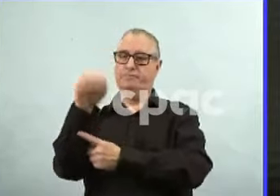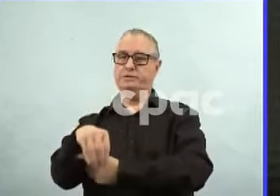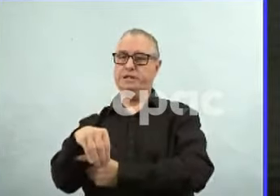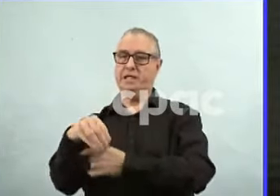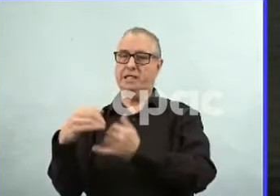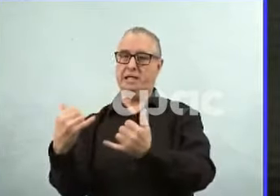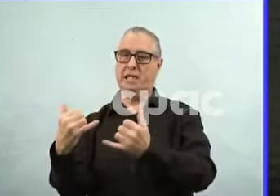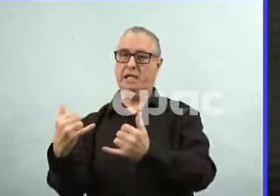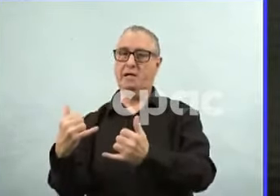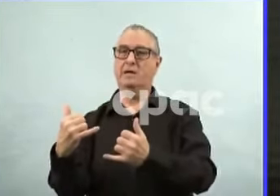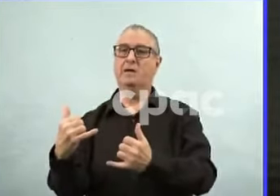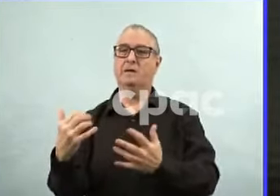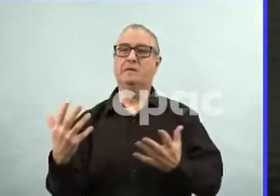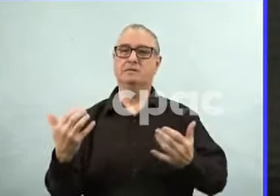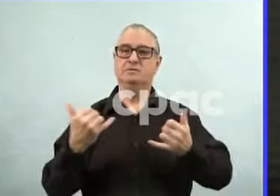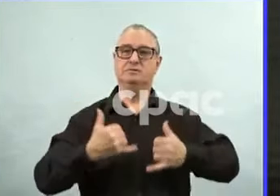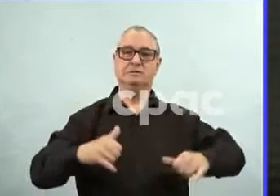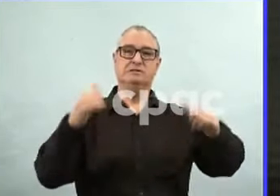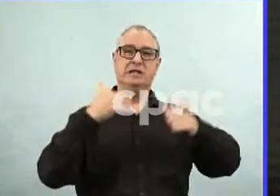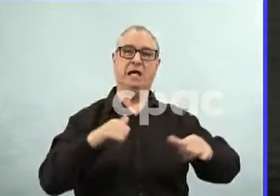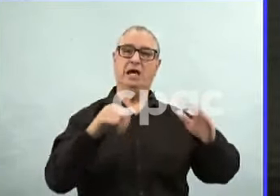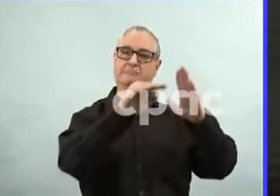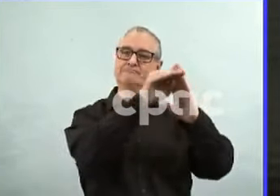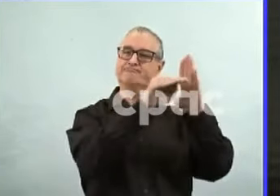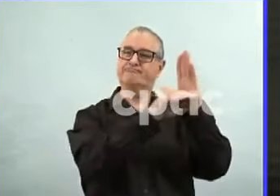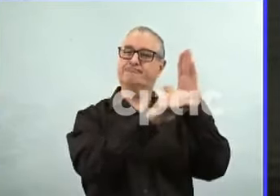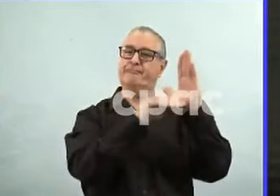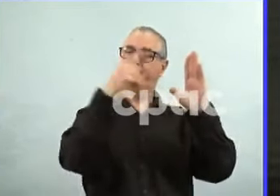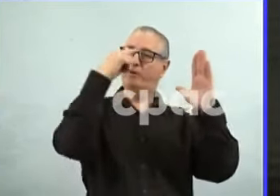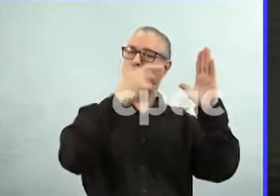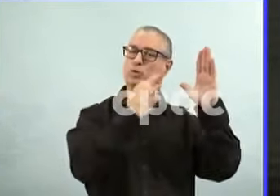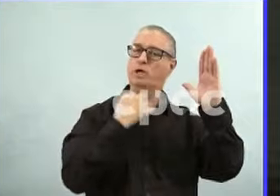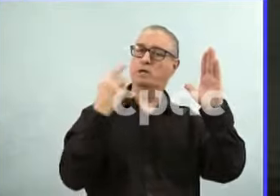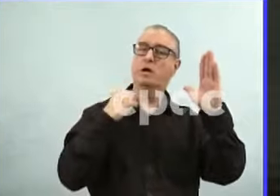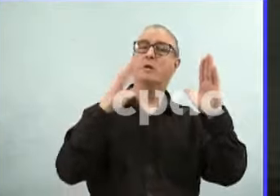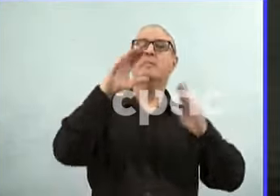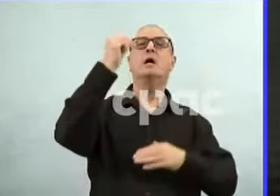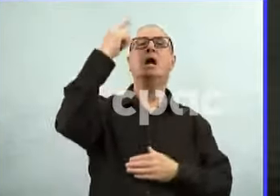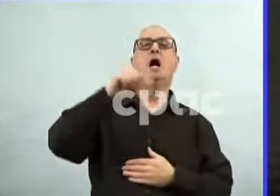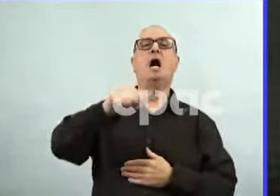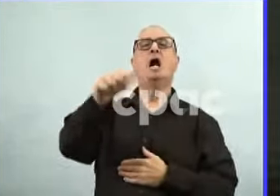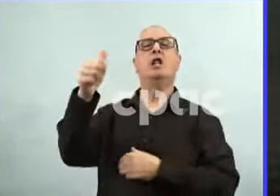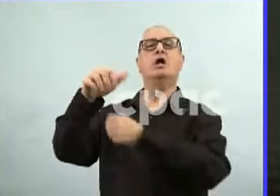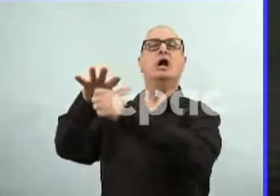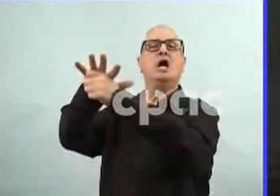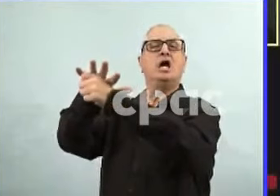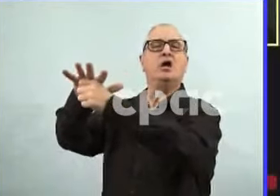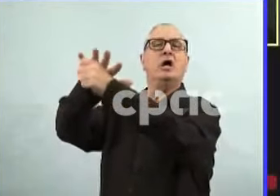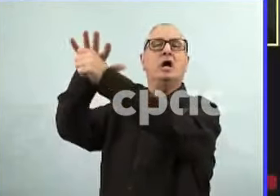percent. So there are still restrictions in place on capacity in different venues. So I was just using that as an example.